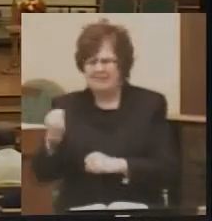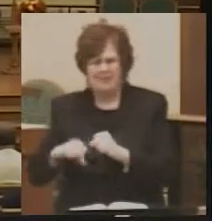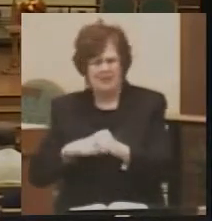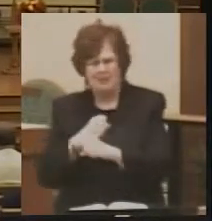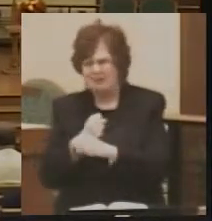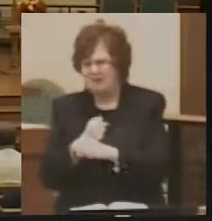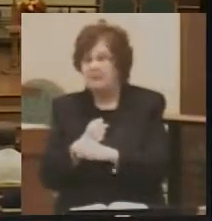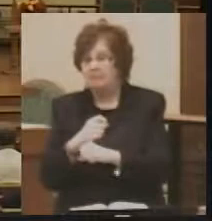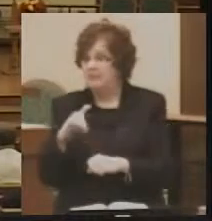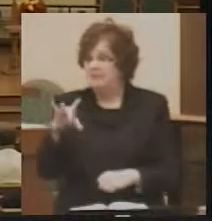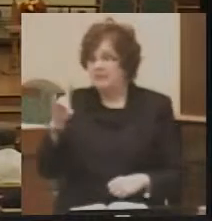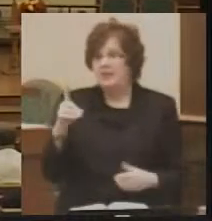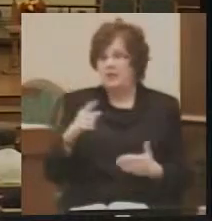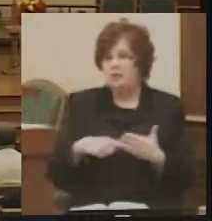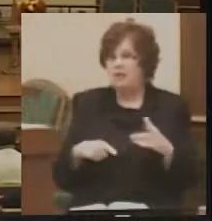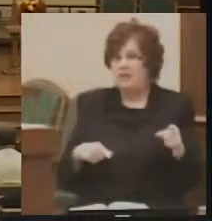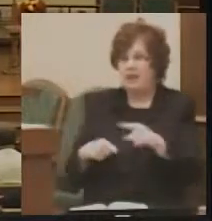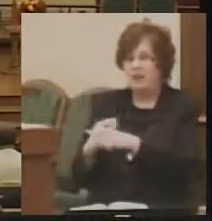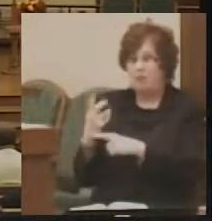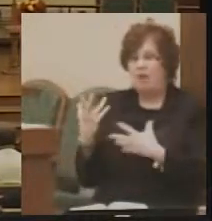whatever they wanted.